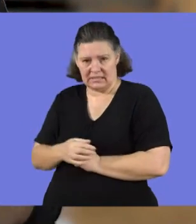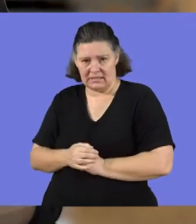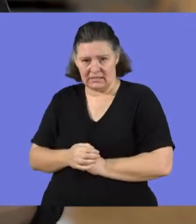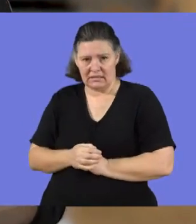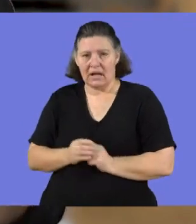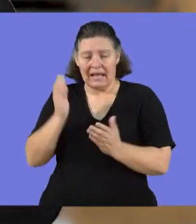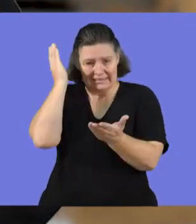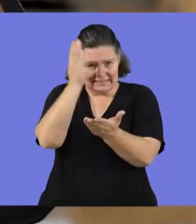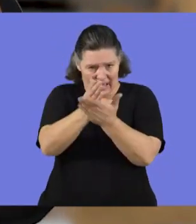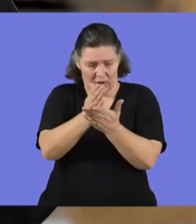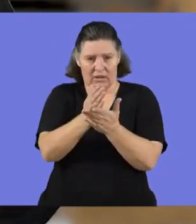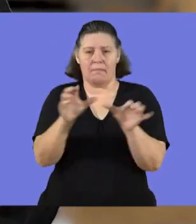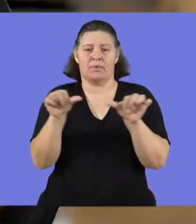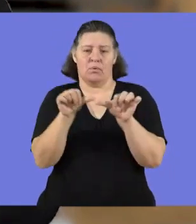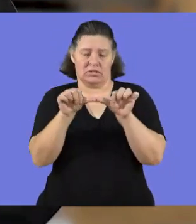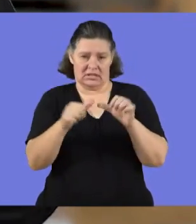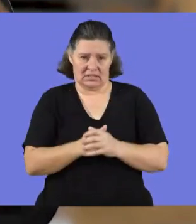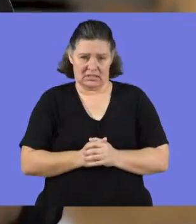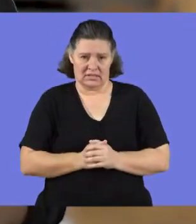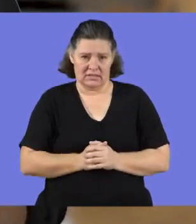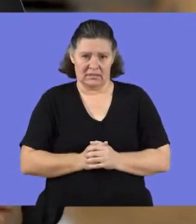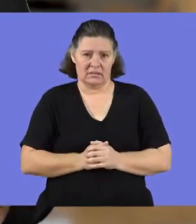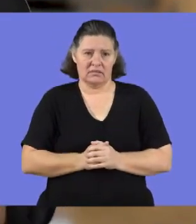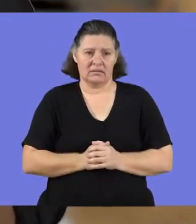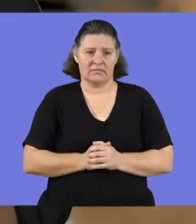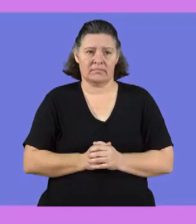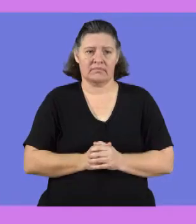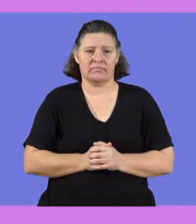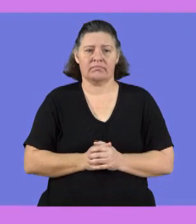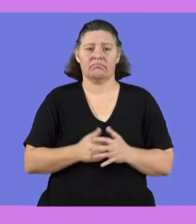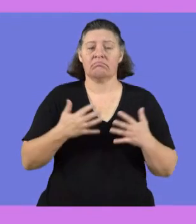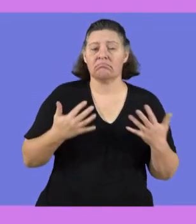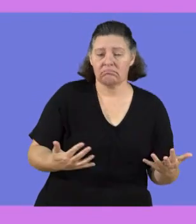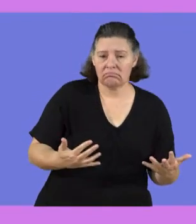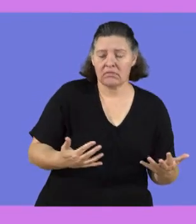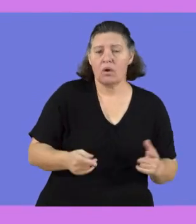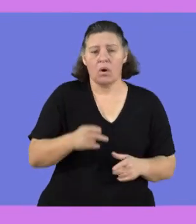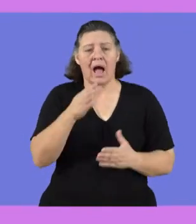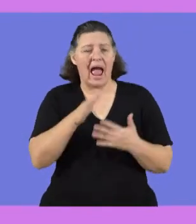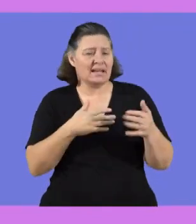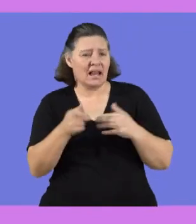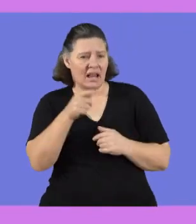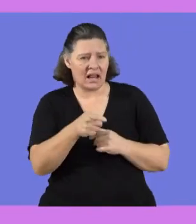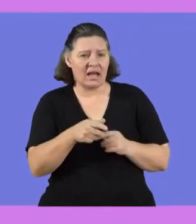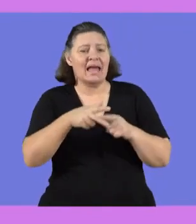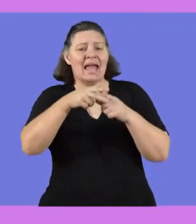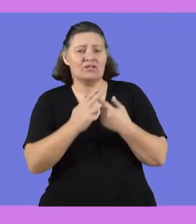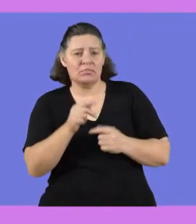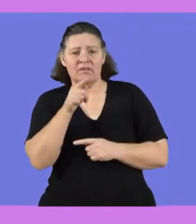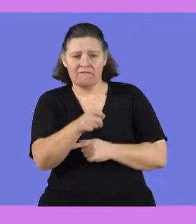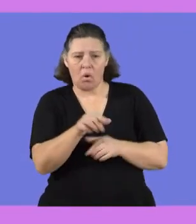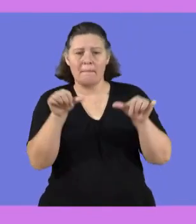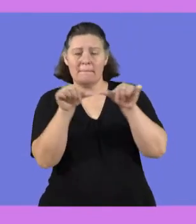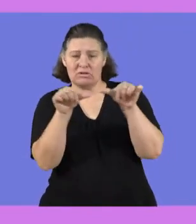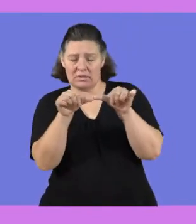food. They are directly proportional. So what is key when dealing with proportion, the